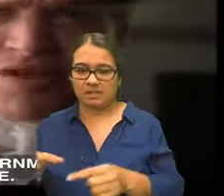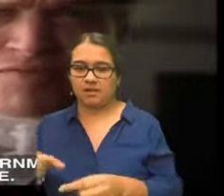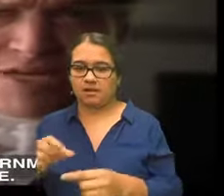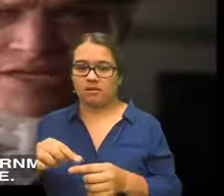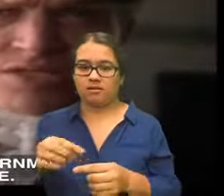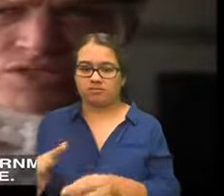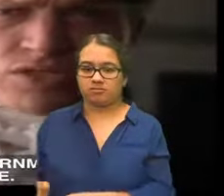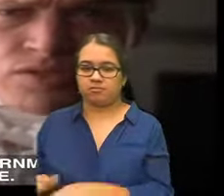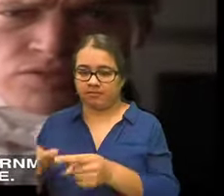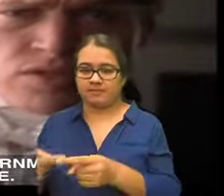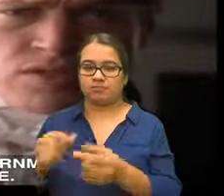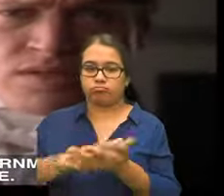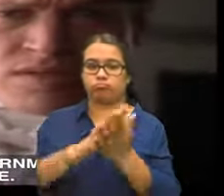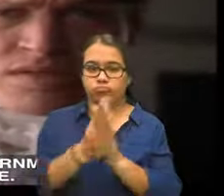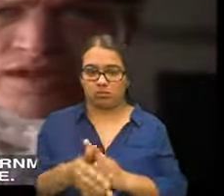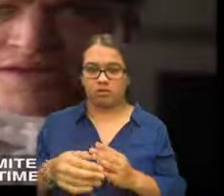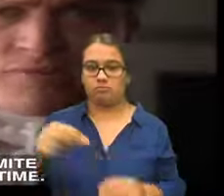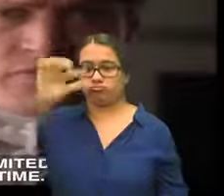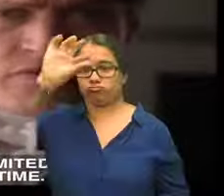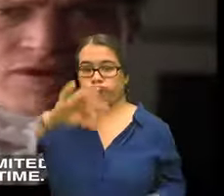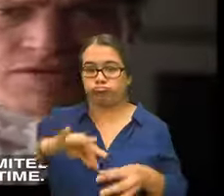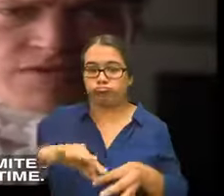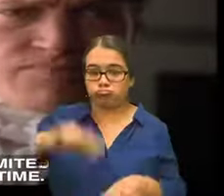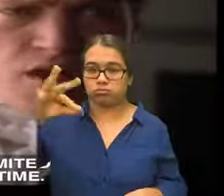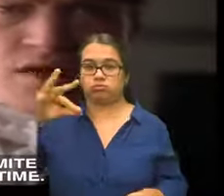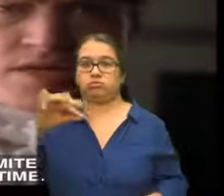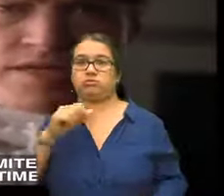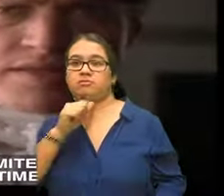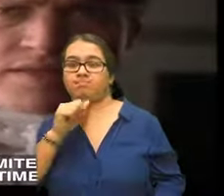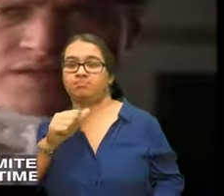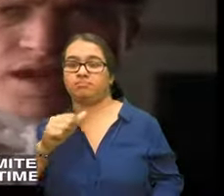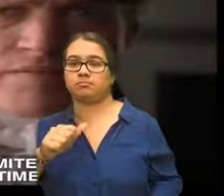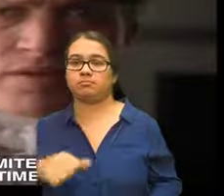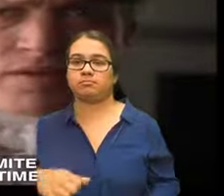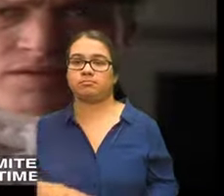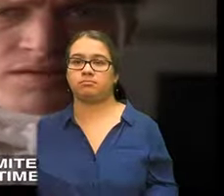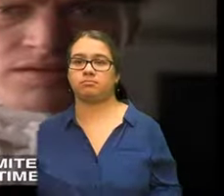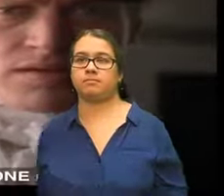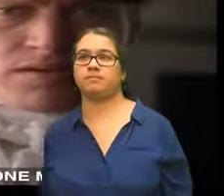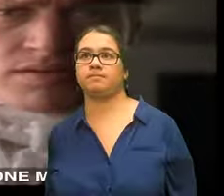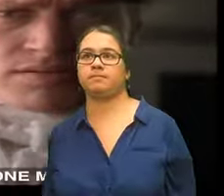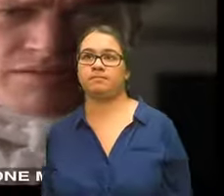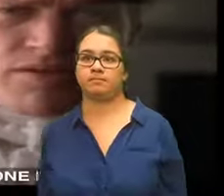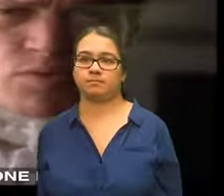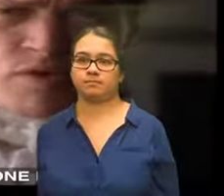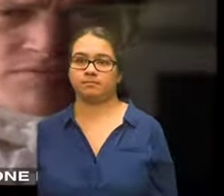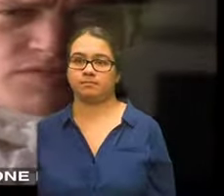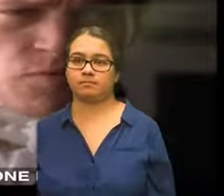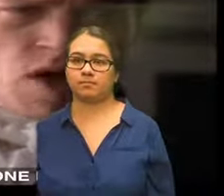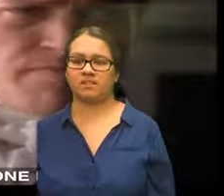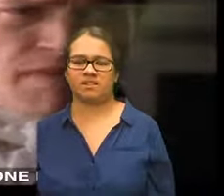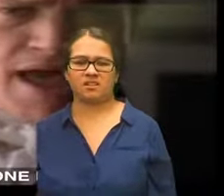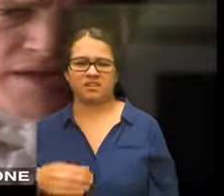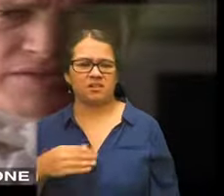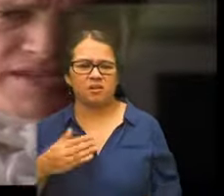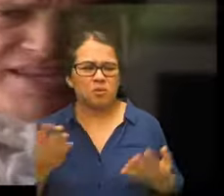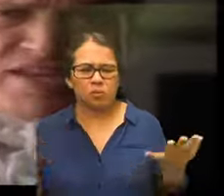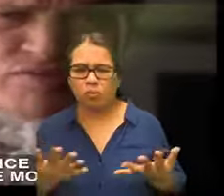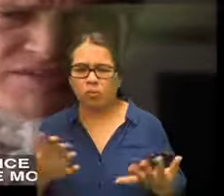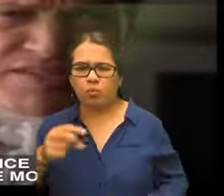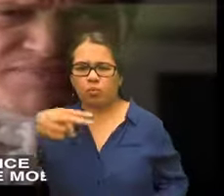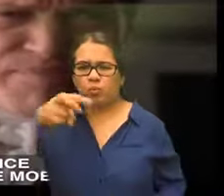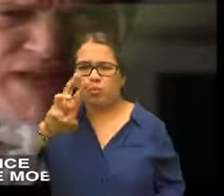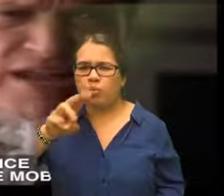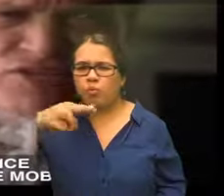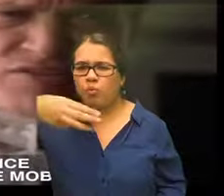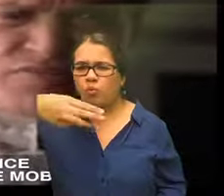last kind of government I should choose I'd even prefer a limited monarchy at this time better the whims of one man than the